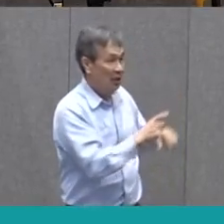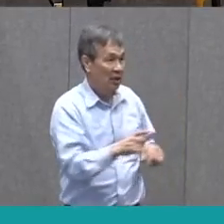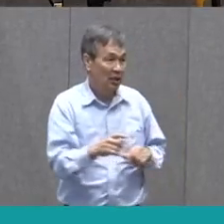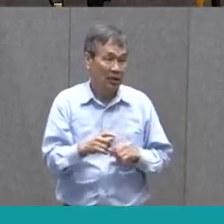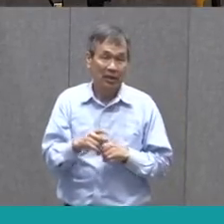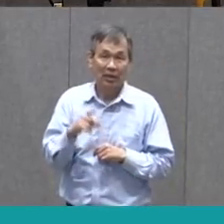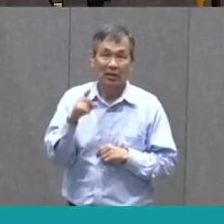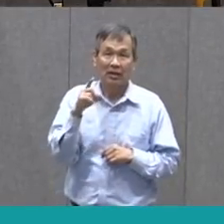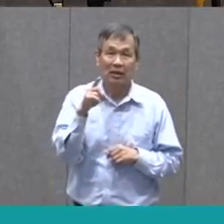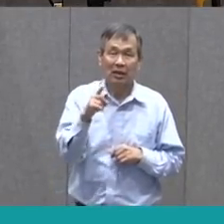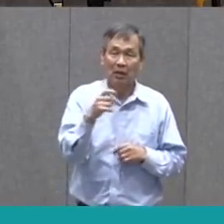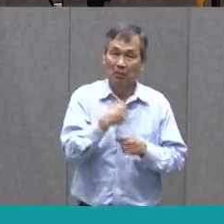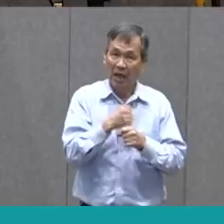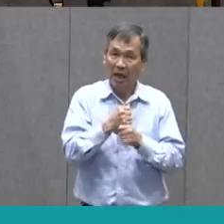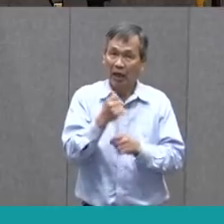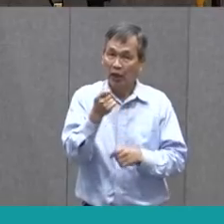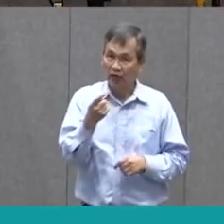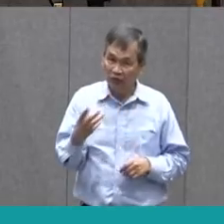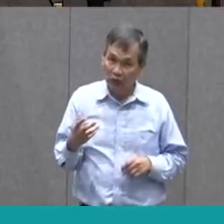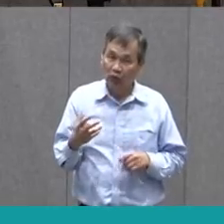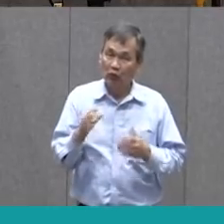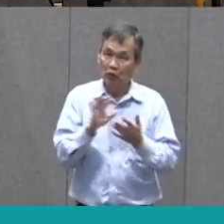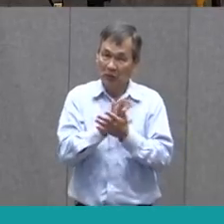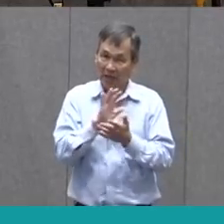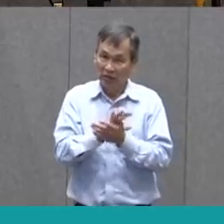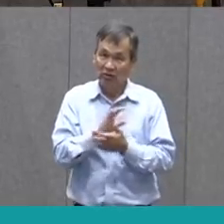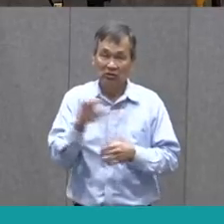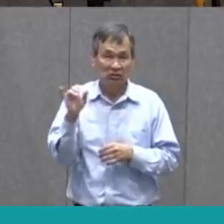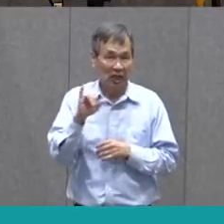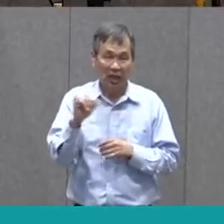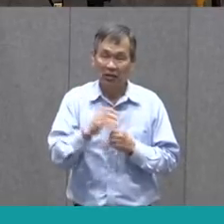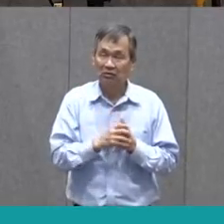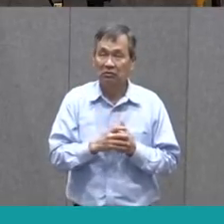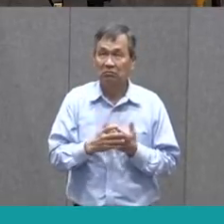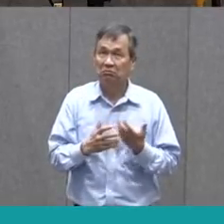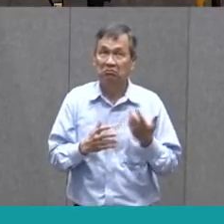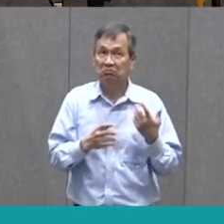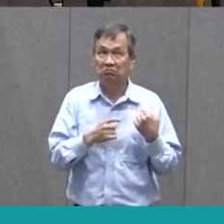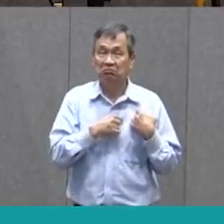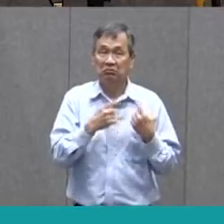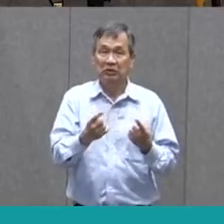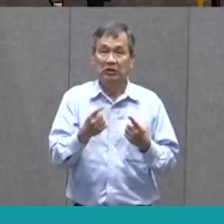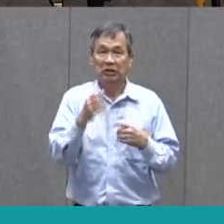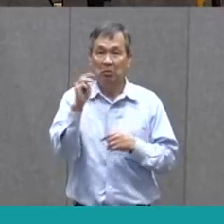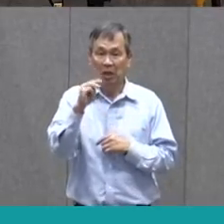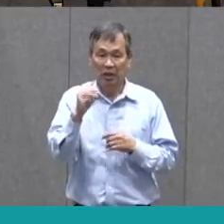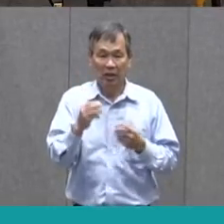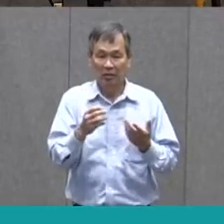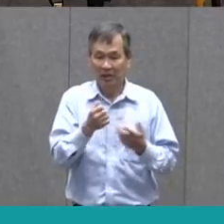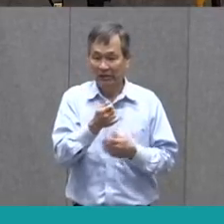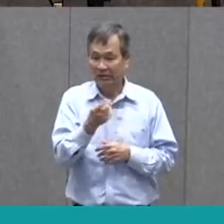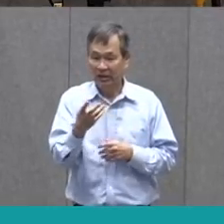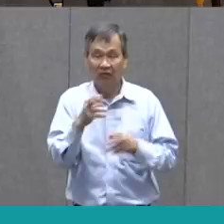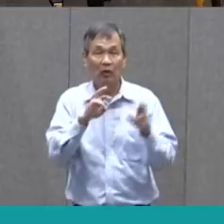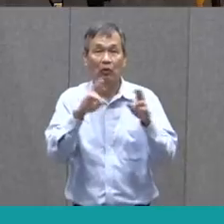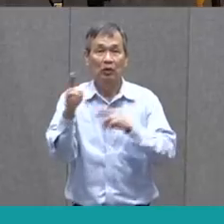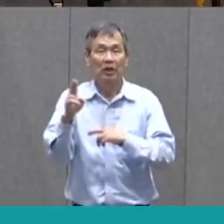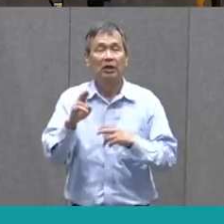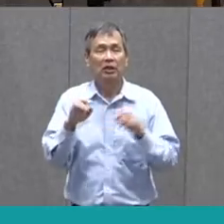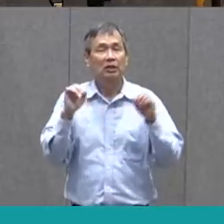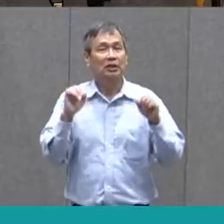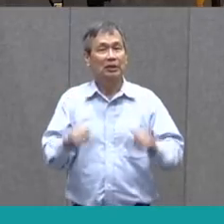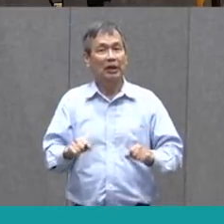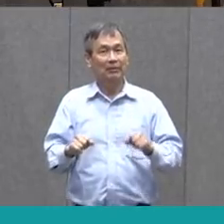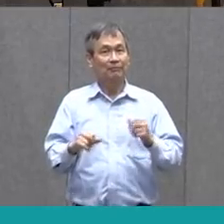a couple of these pages between Monday and now, you're ready to go. If you didn't make